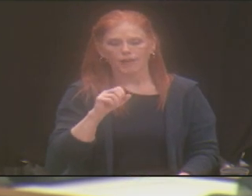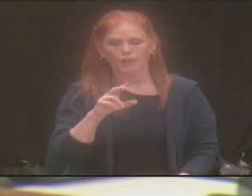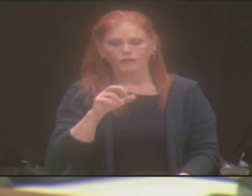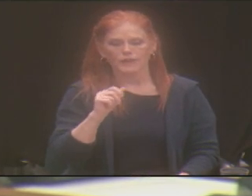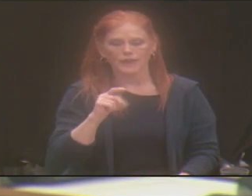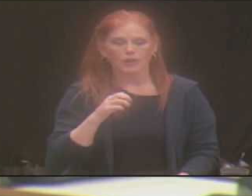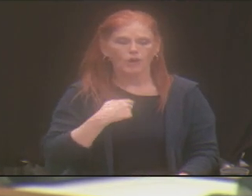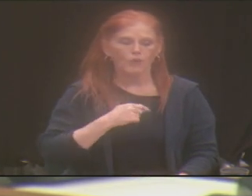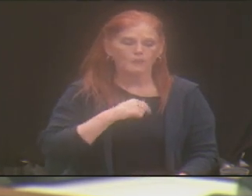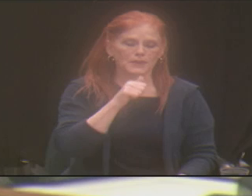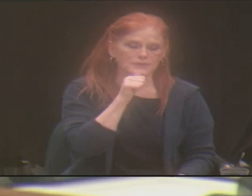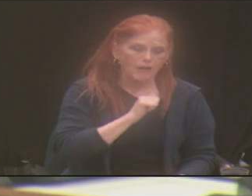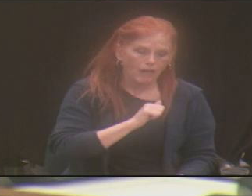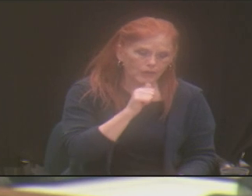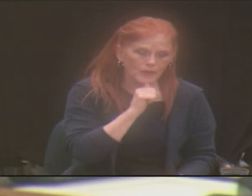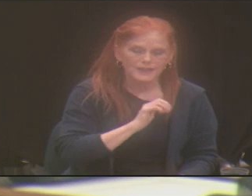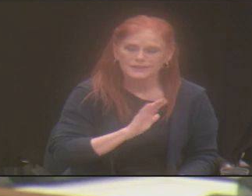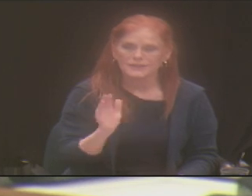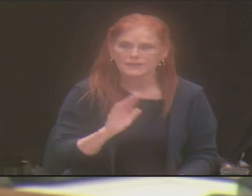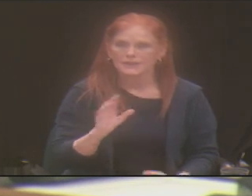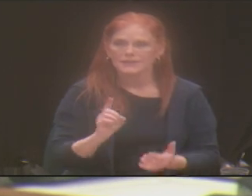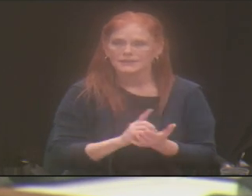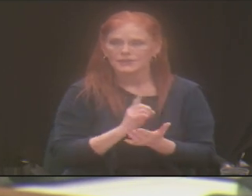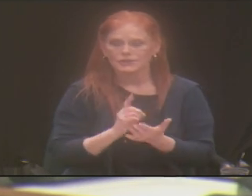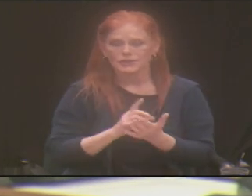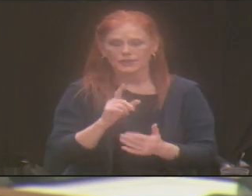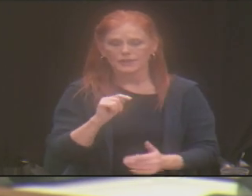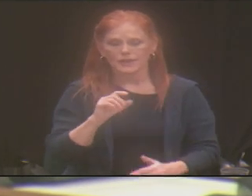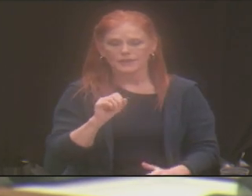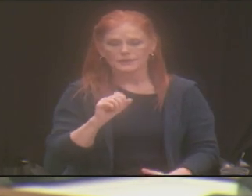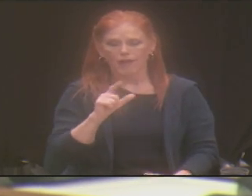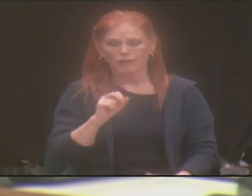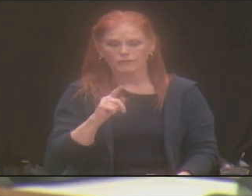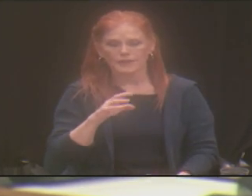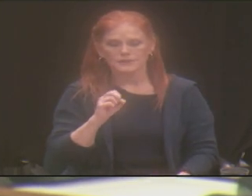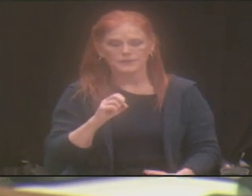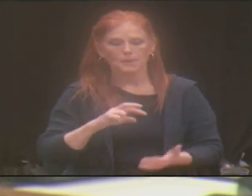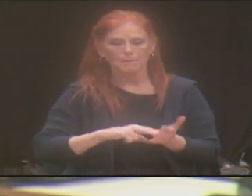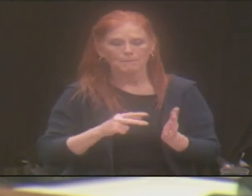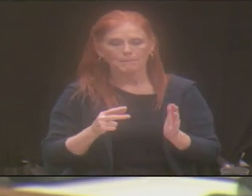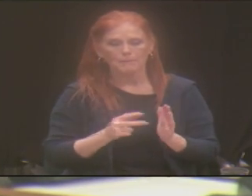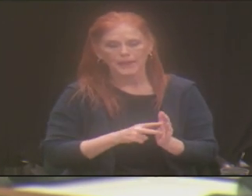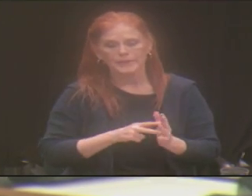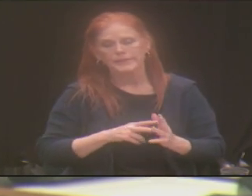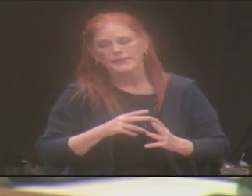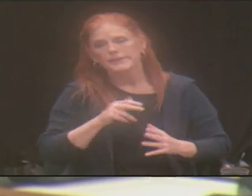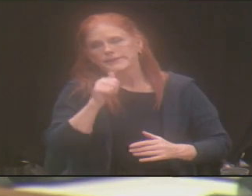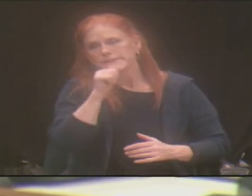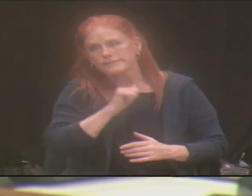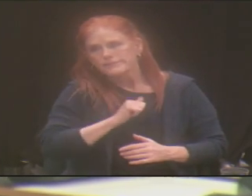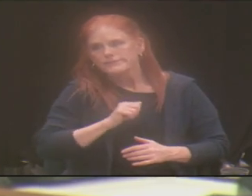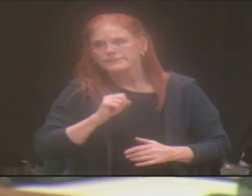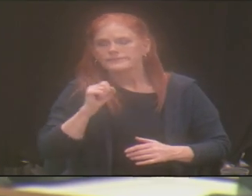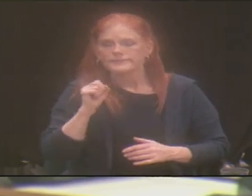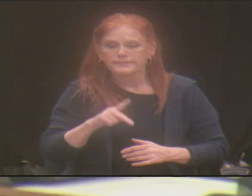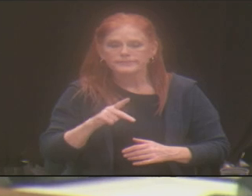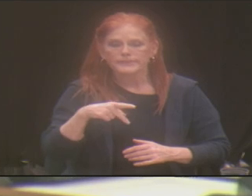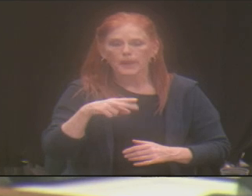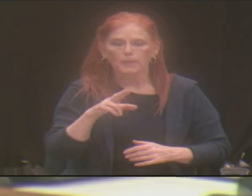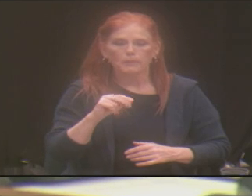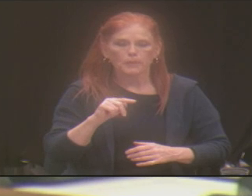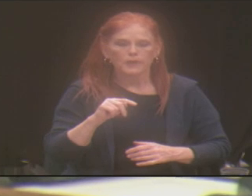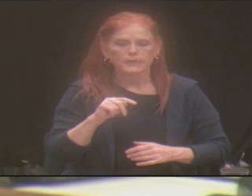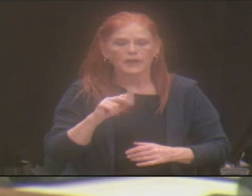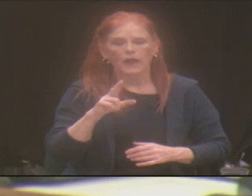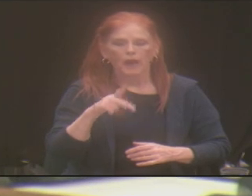have tolerance. Well, in the dictionary, tolerance means to put up with. Well, as a pastor and as a mother, I don't think